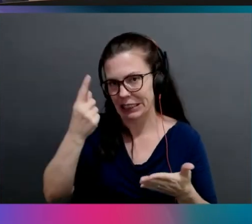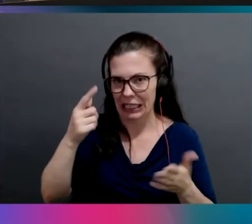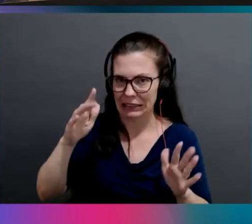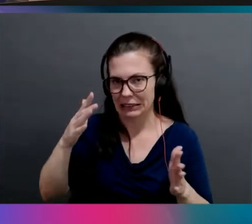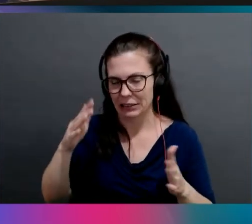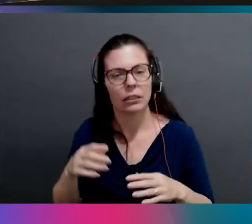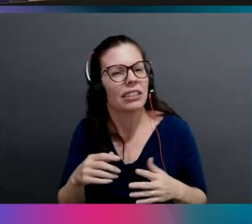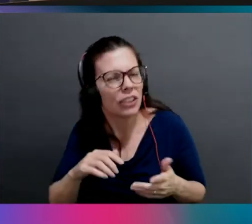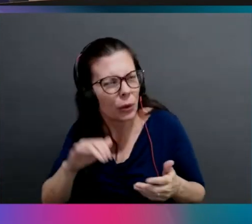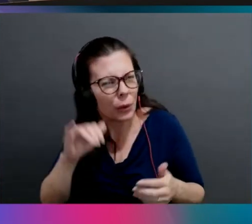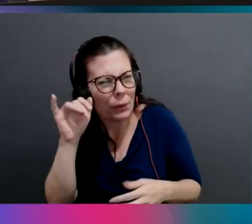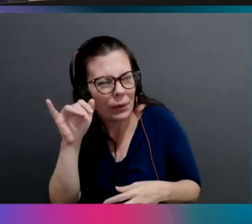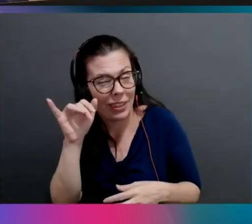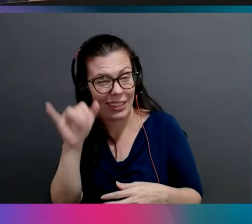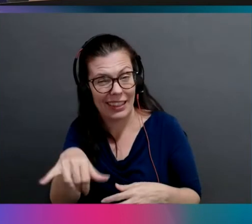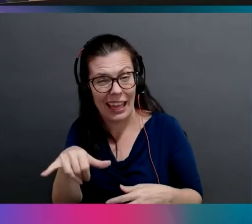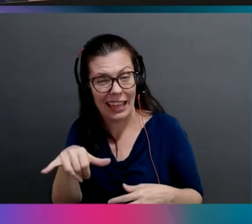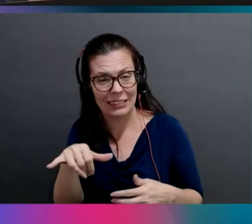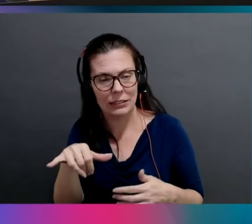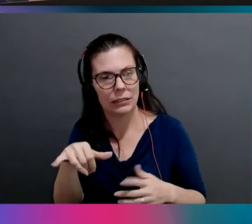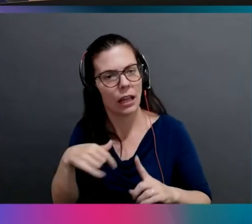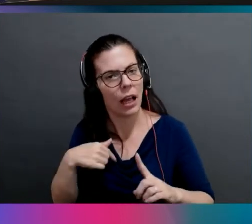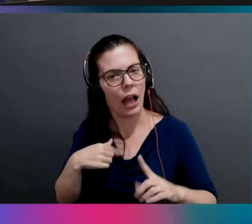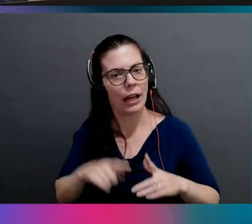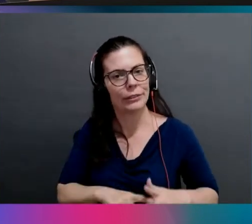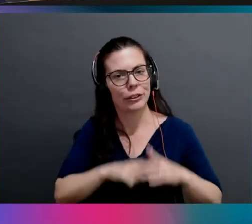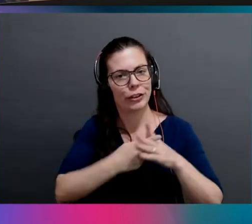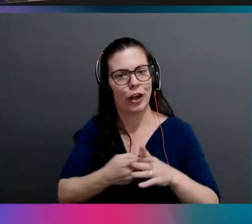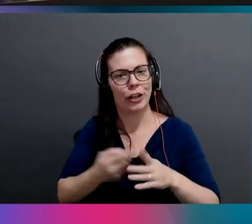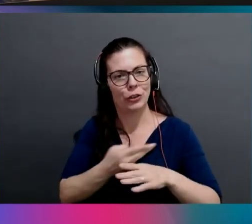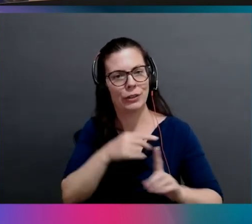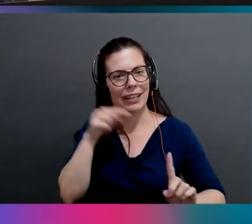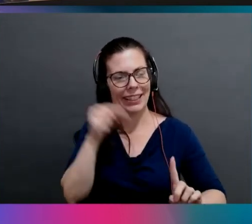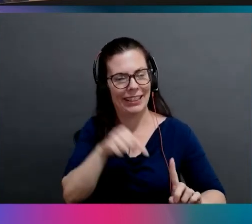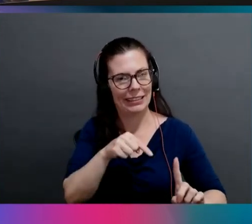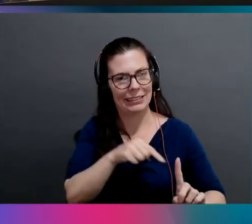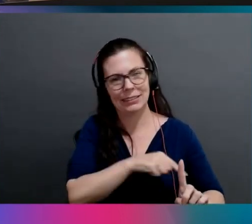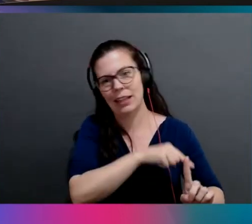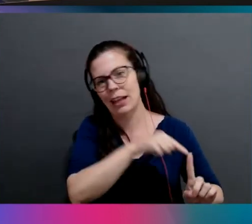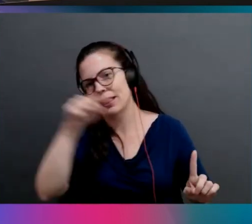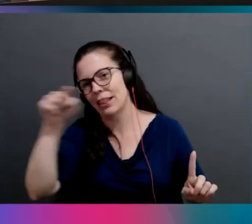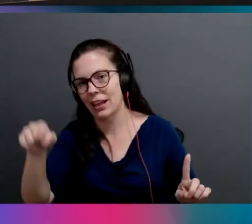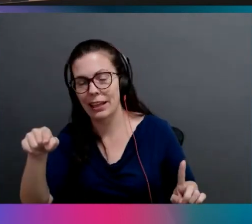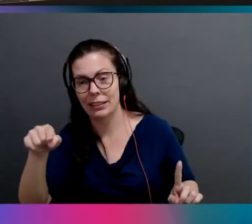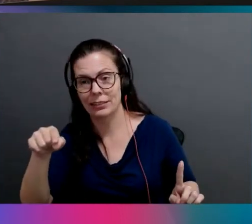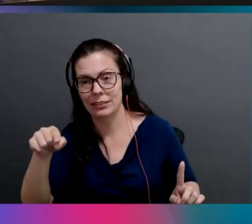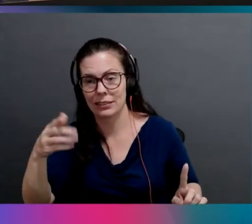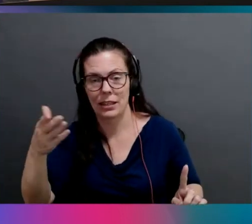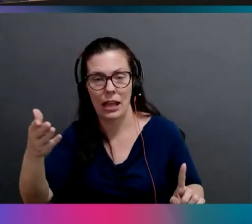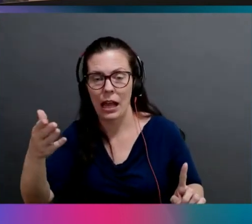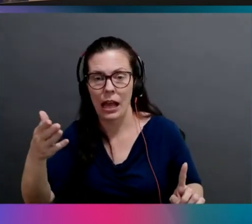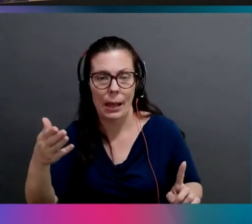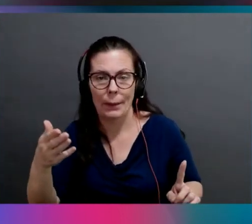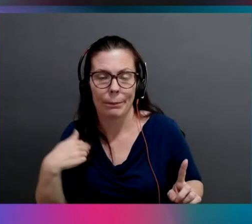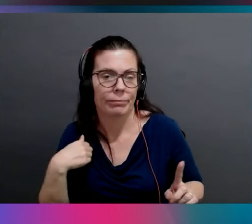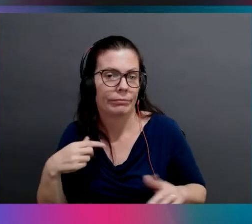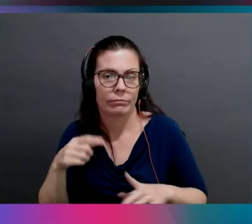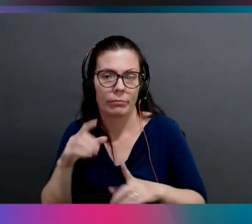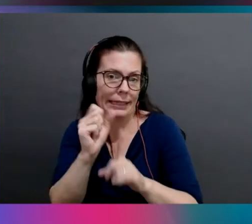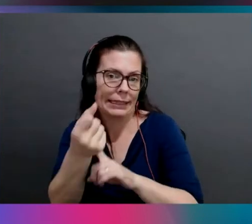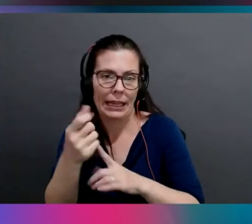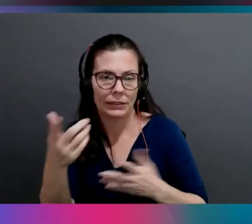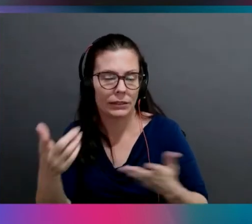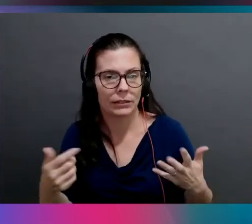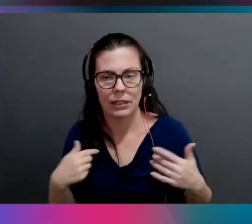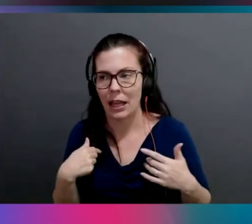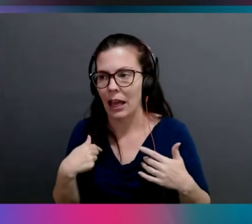that? Like that I got started using that and then go to something like, you know, I've, I've got a use case for example. I'll just pull